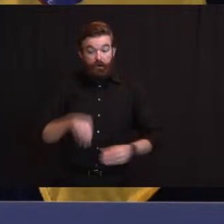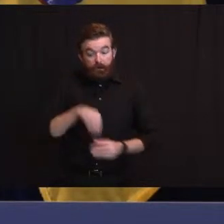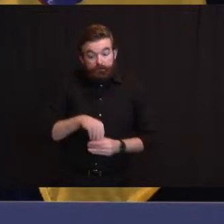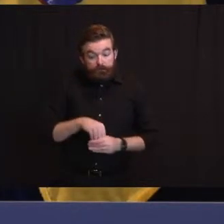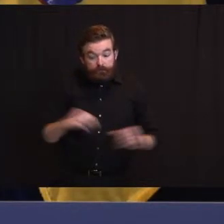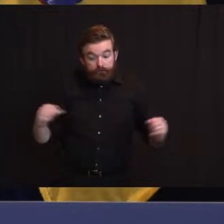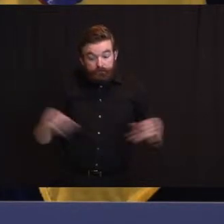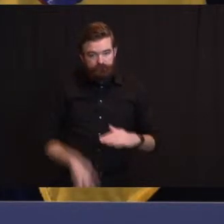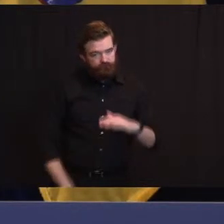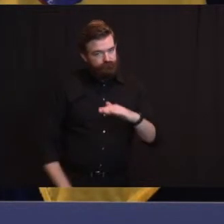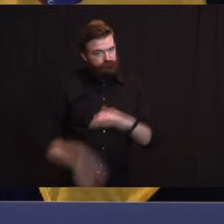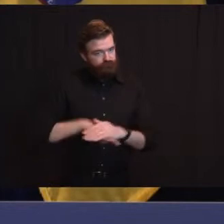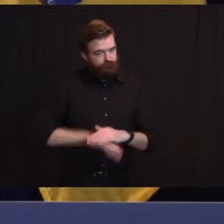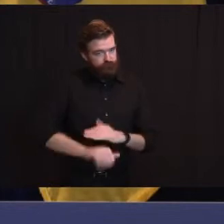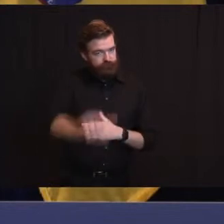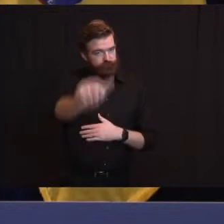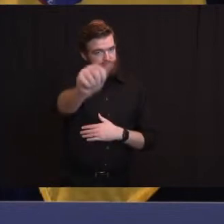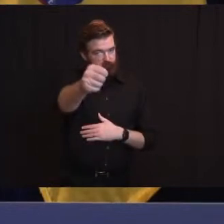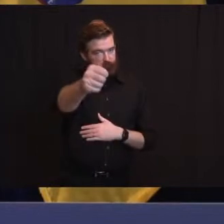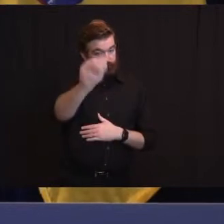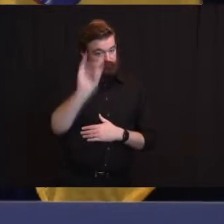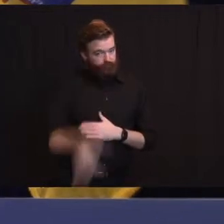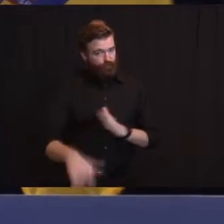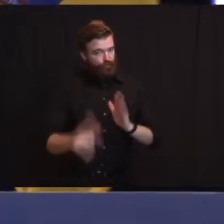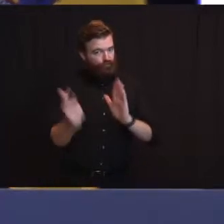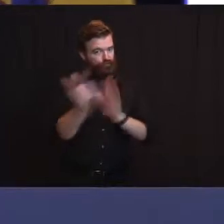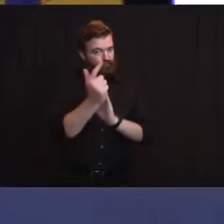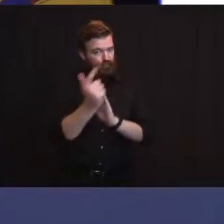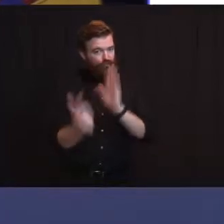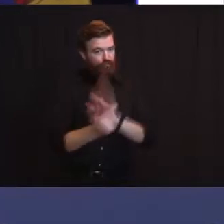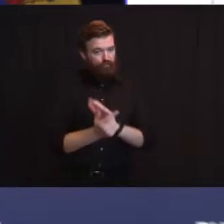with only 10 people thank you all God bless